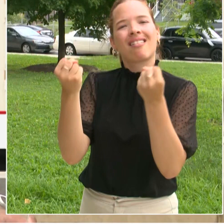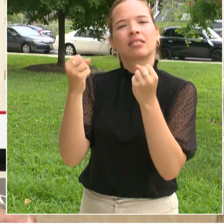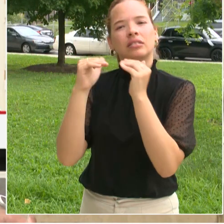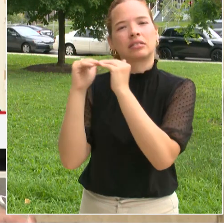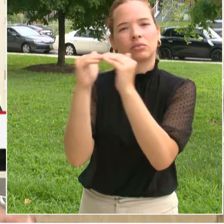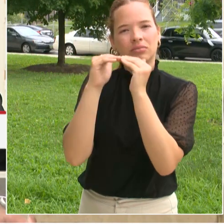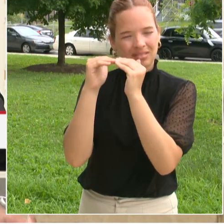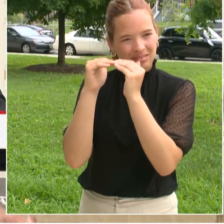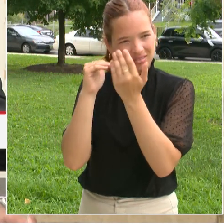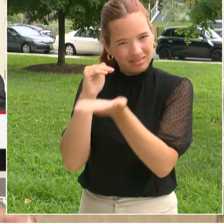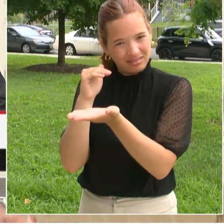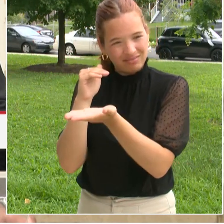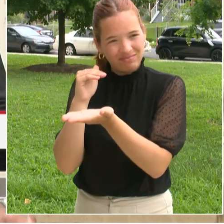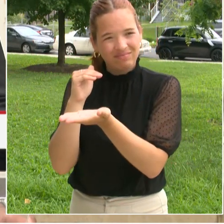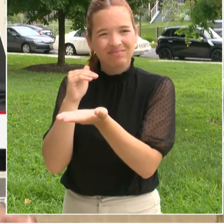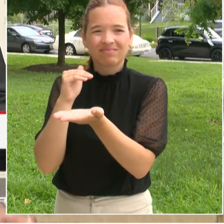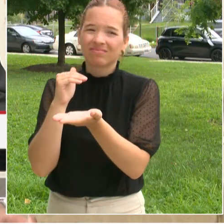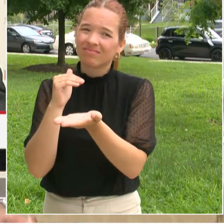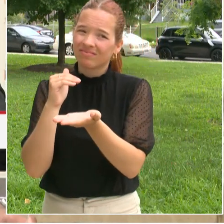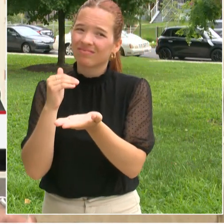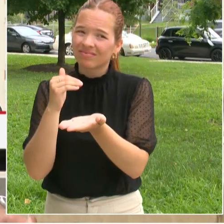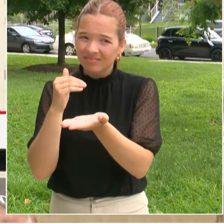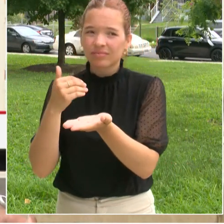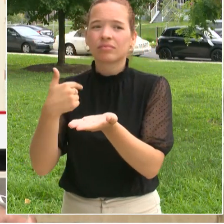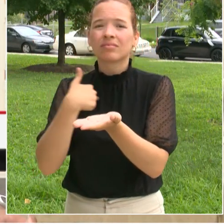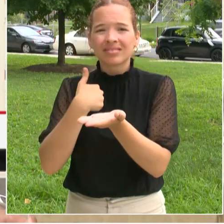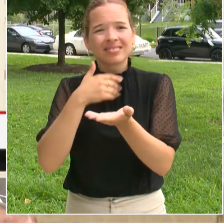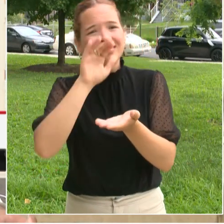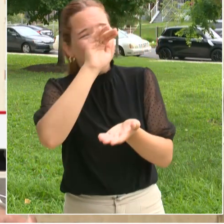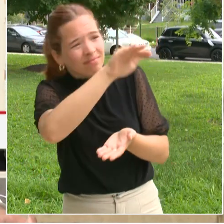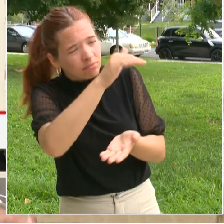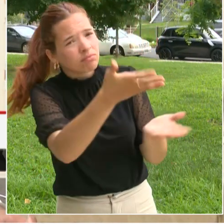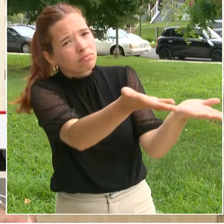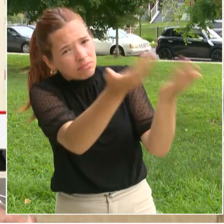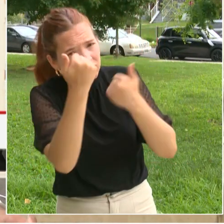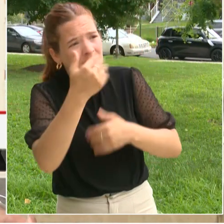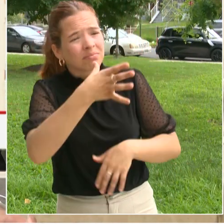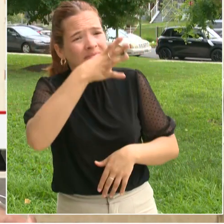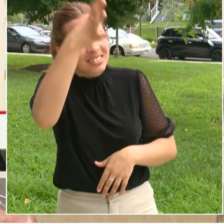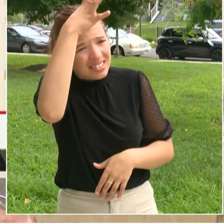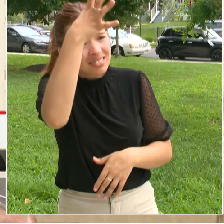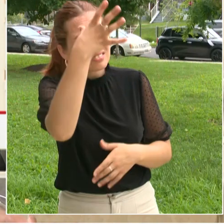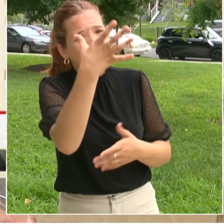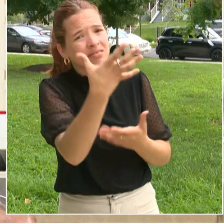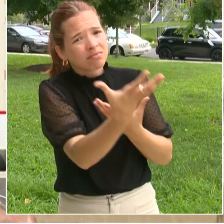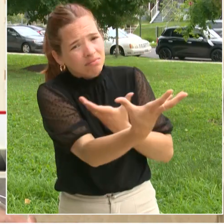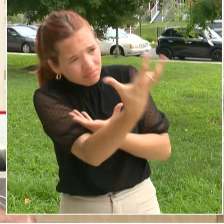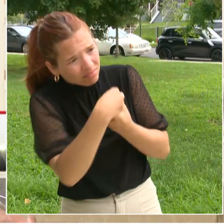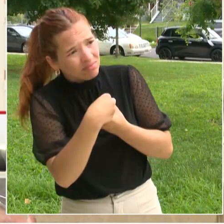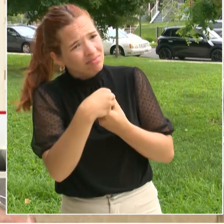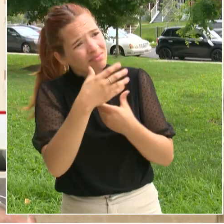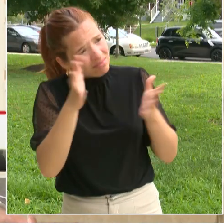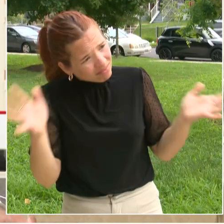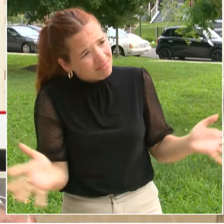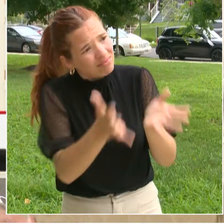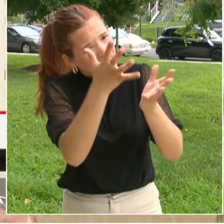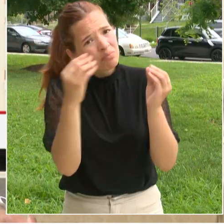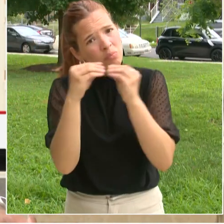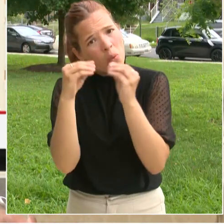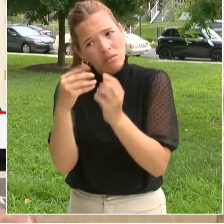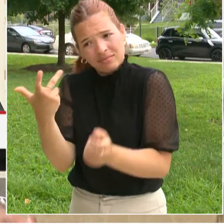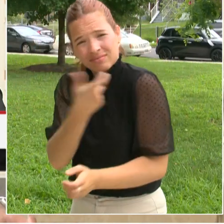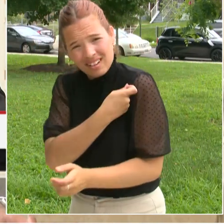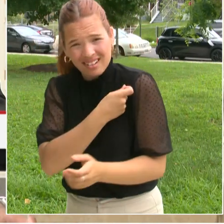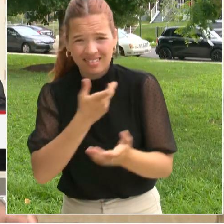join us in this holistic approach of ensuring that our communities are healthy. As we also send our students back to schools, I do want to